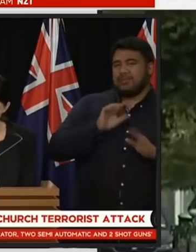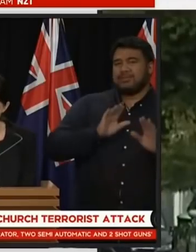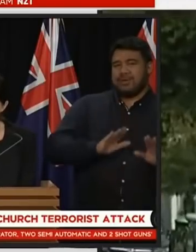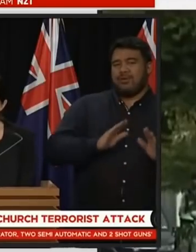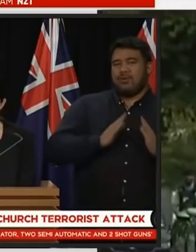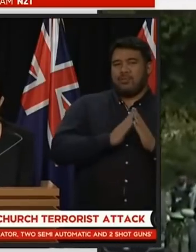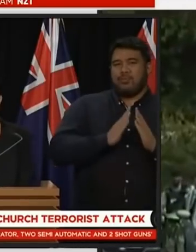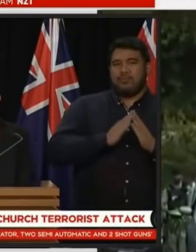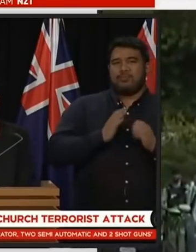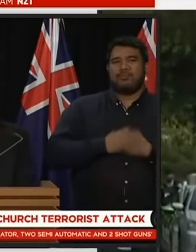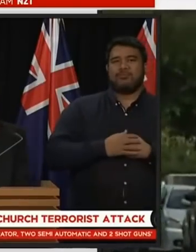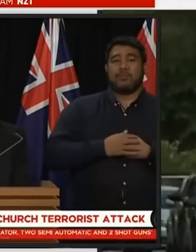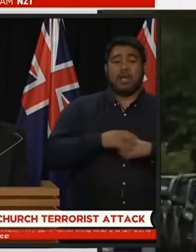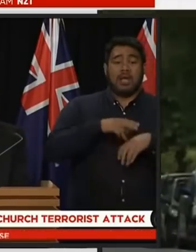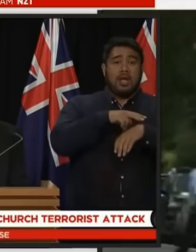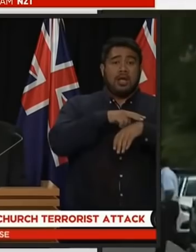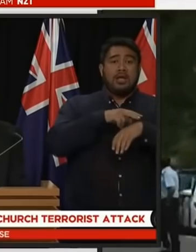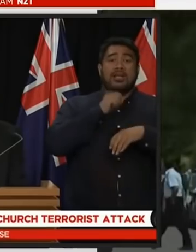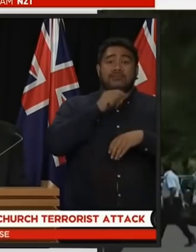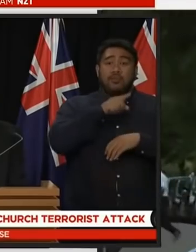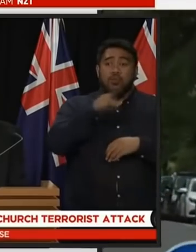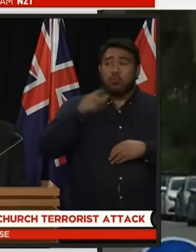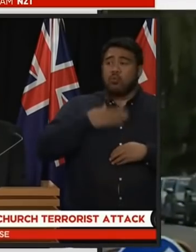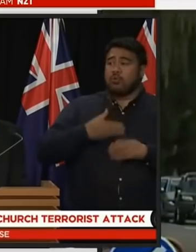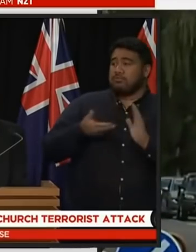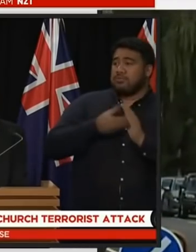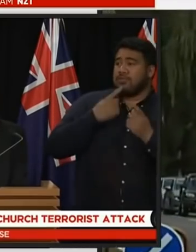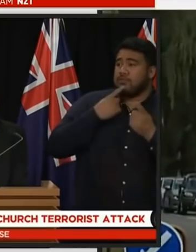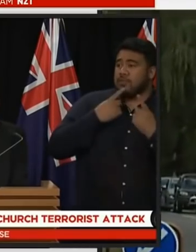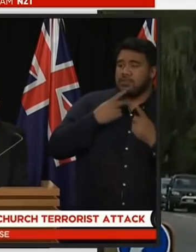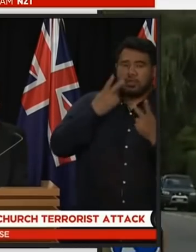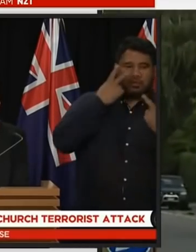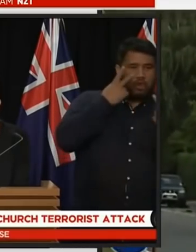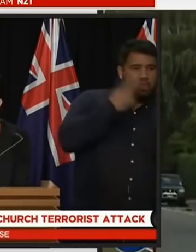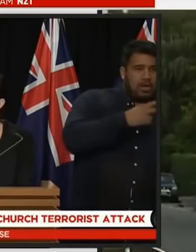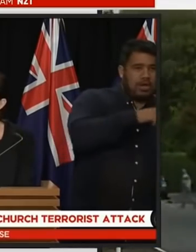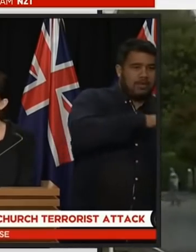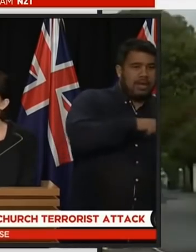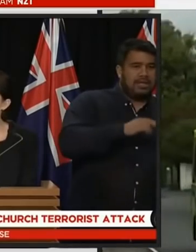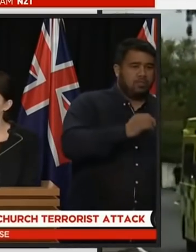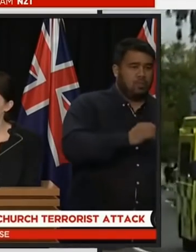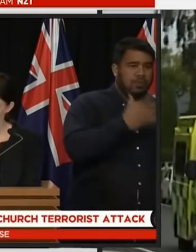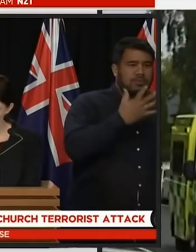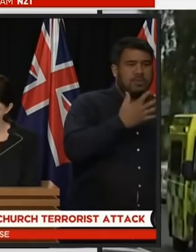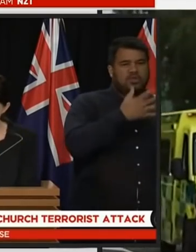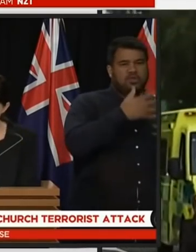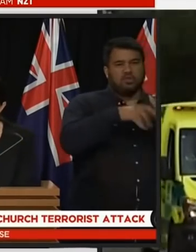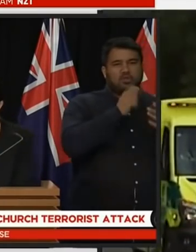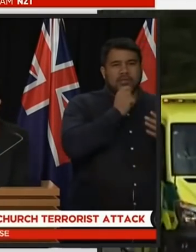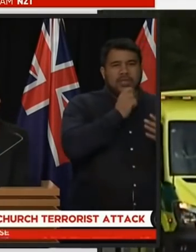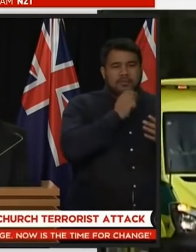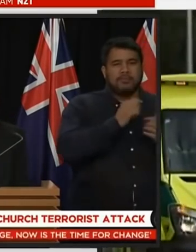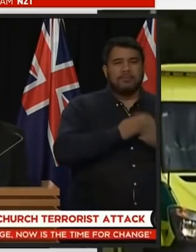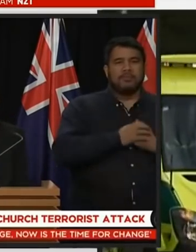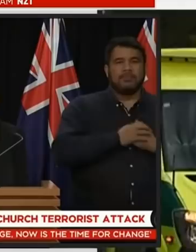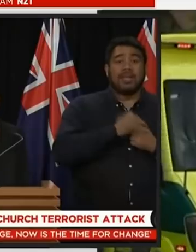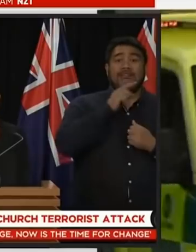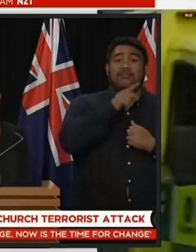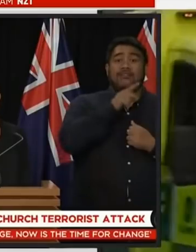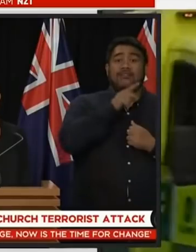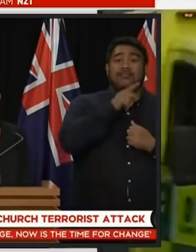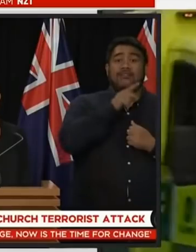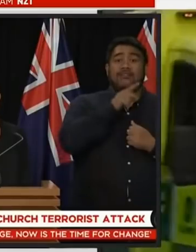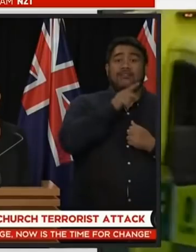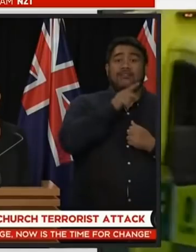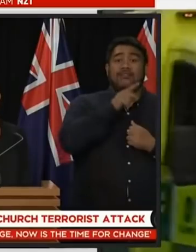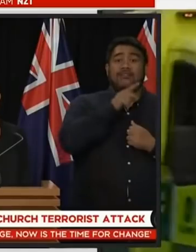website and social media for further information if you see something suspicious then please call one one one